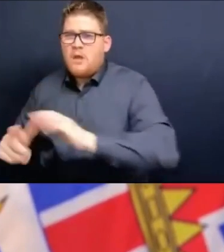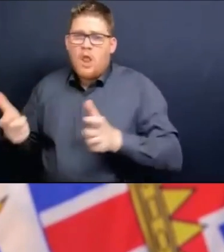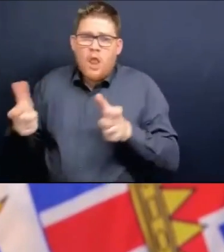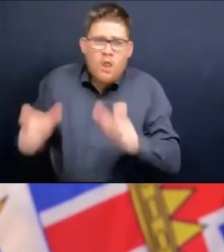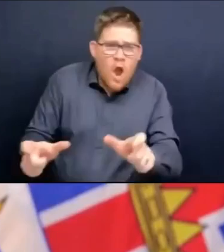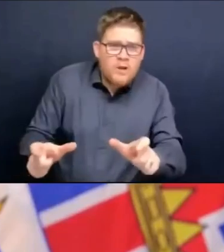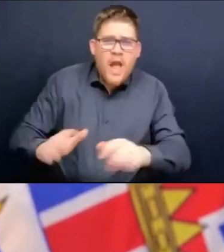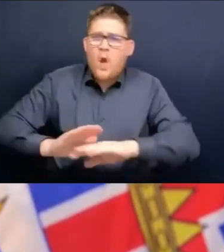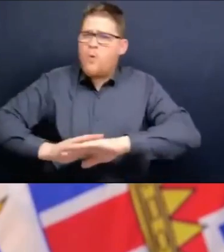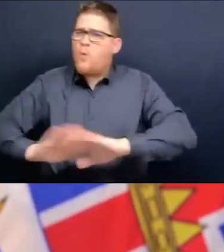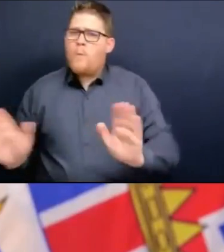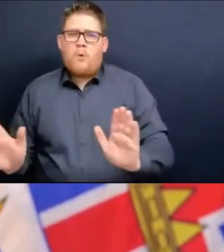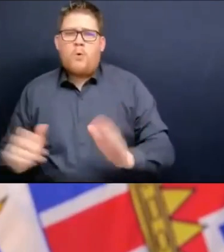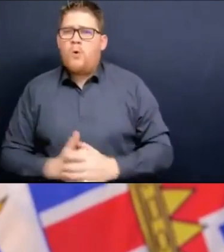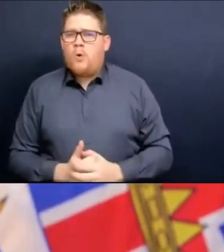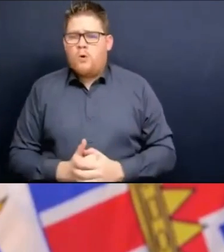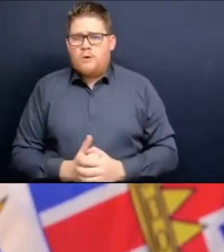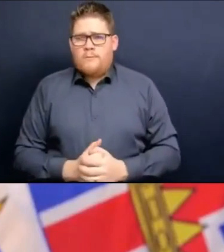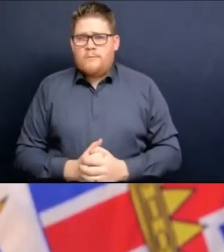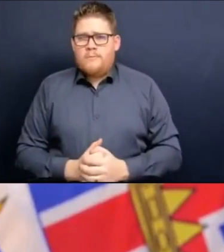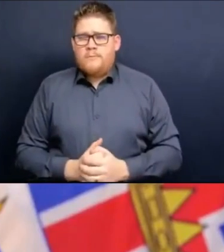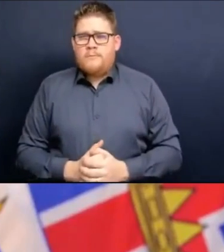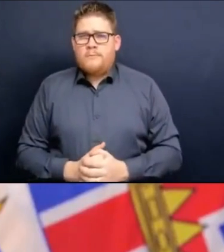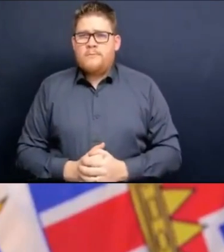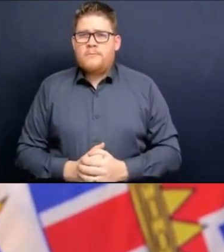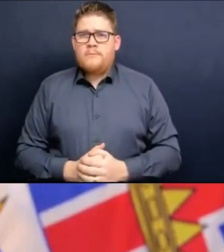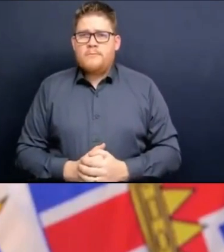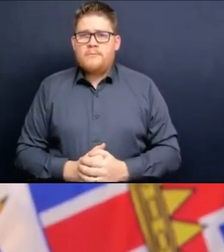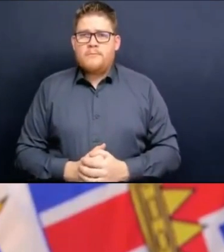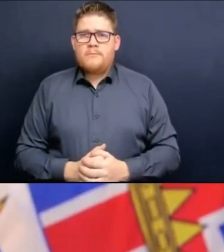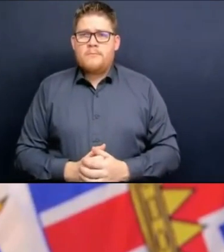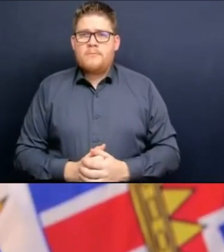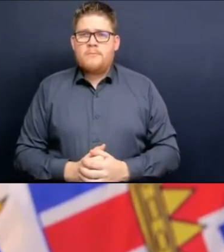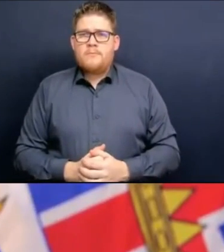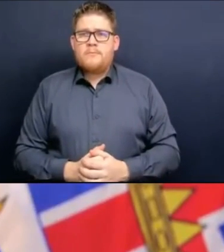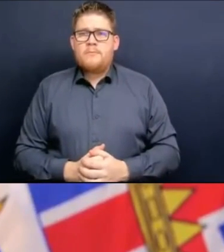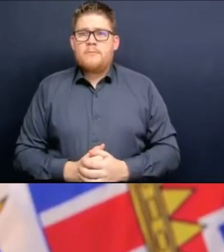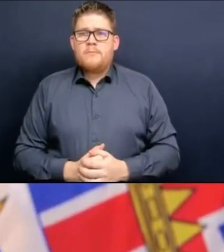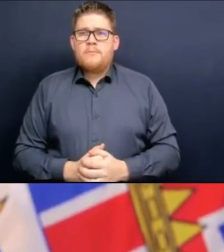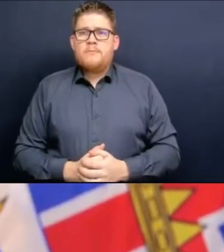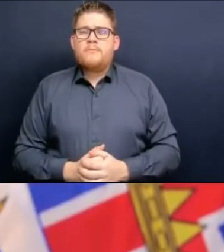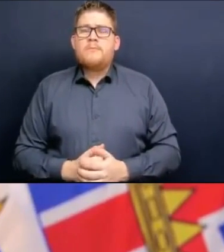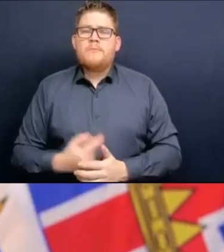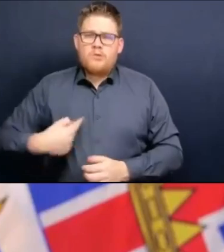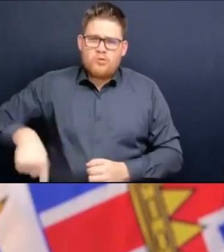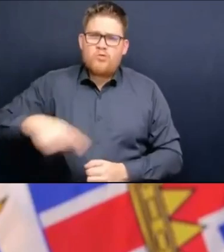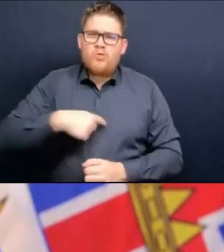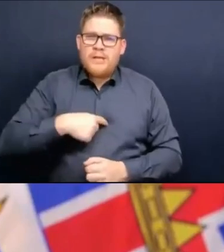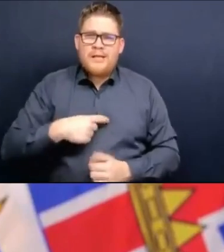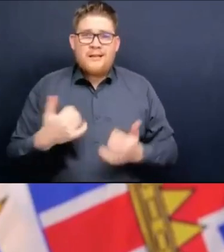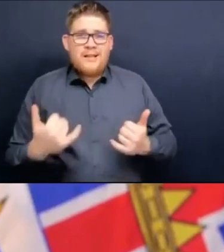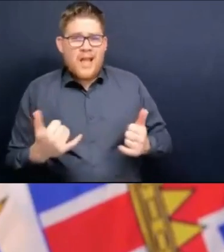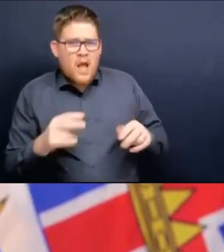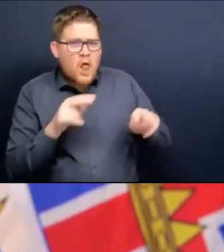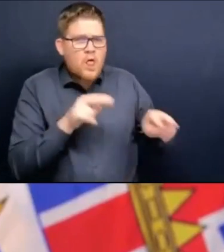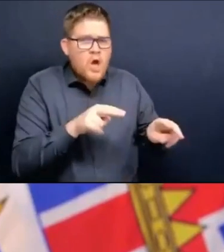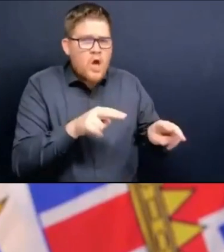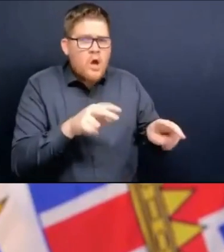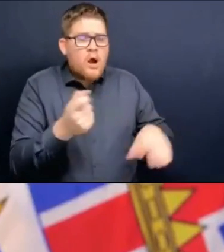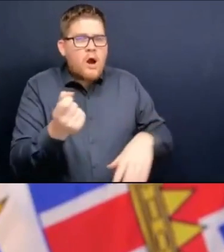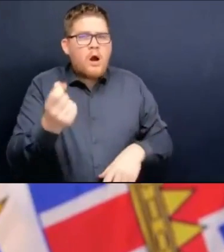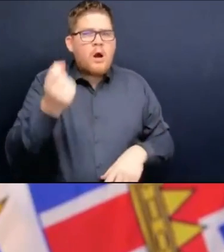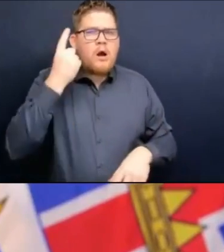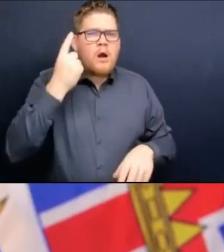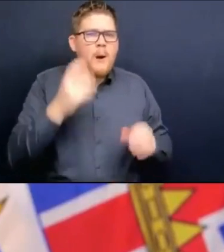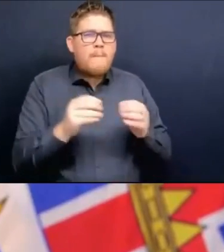certain settings as well. And that made a difference. We also need to really, we've understood and we've come to see how